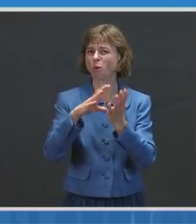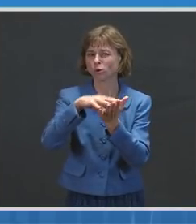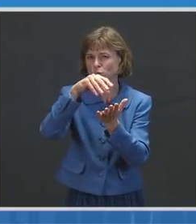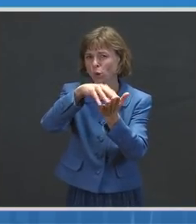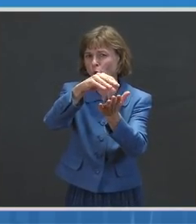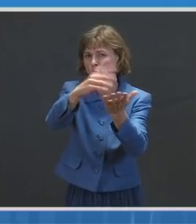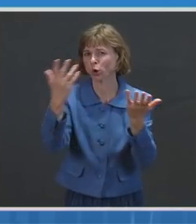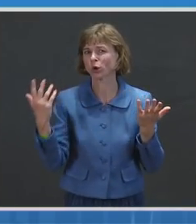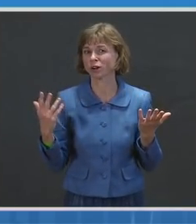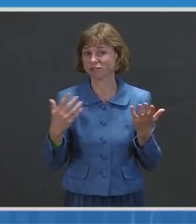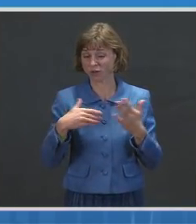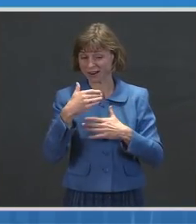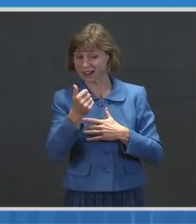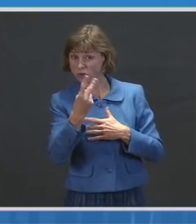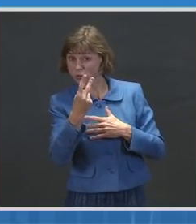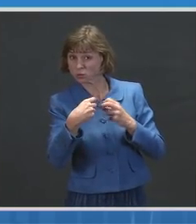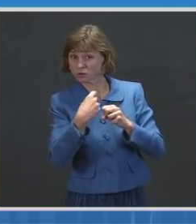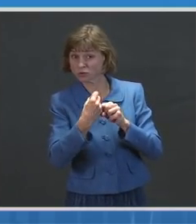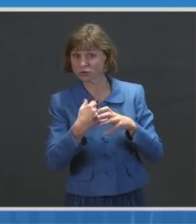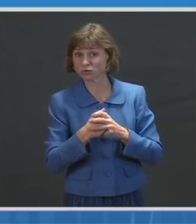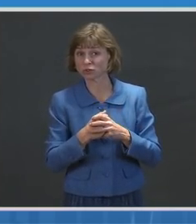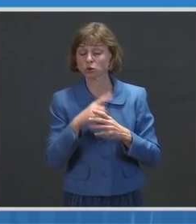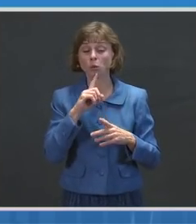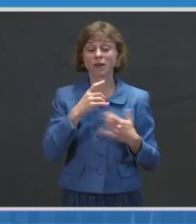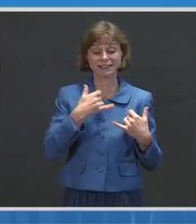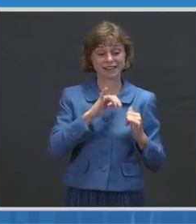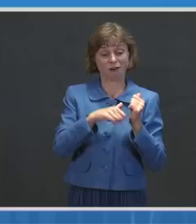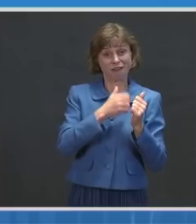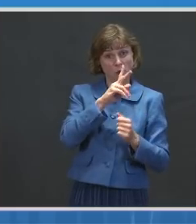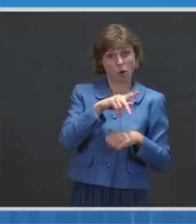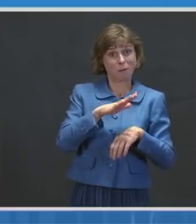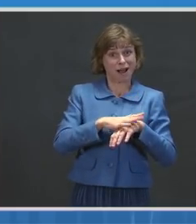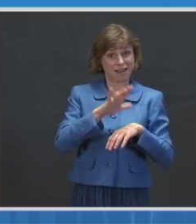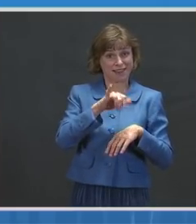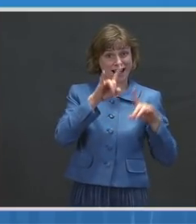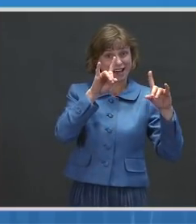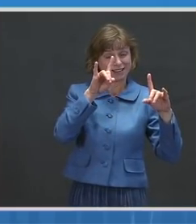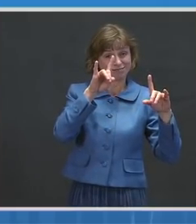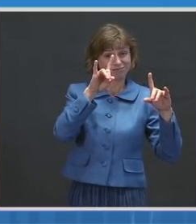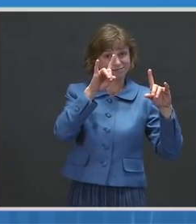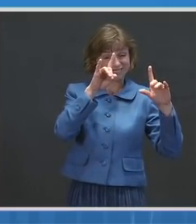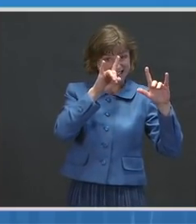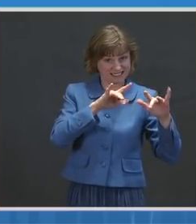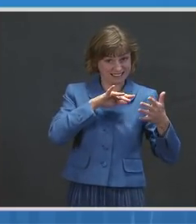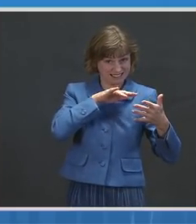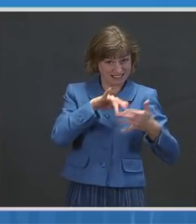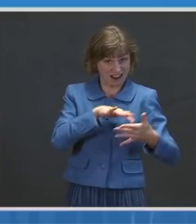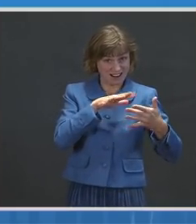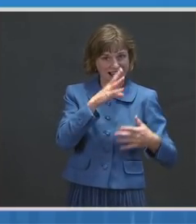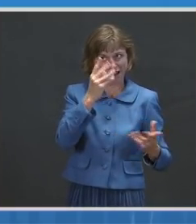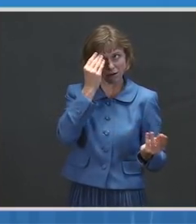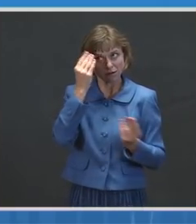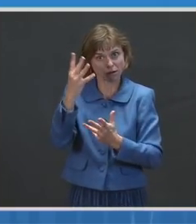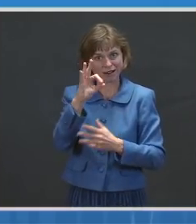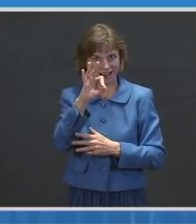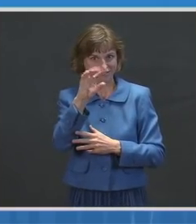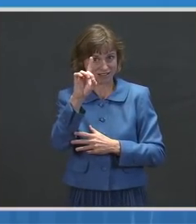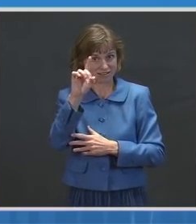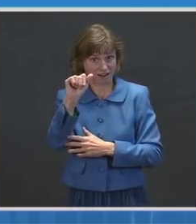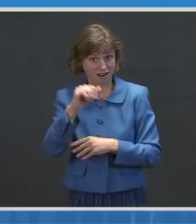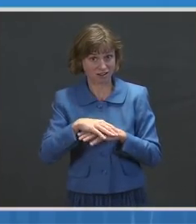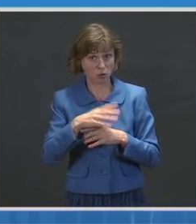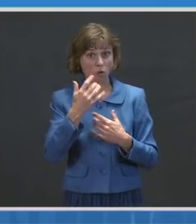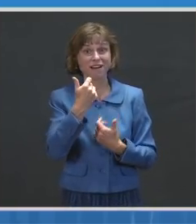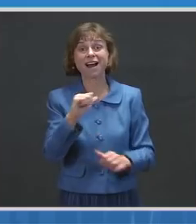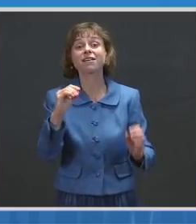on this, both from the study as well as being reported to the FDA. So if there's any information in that regard, it will become available